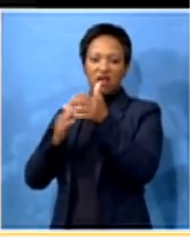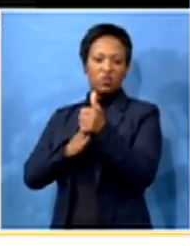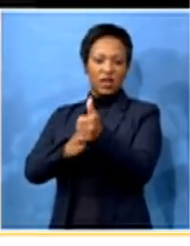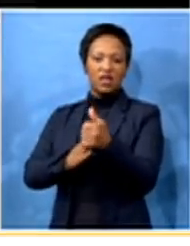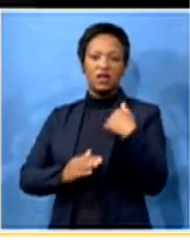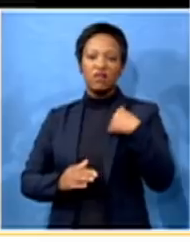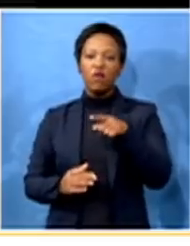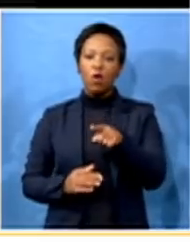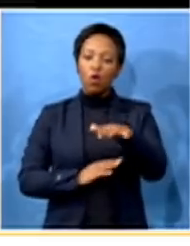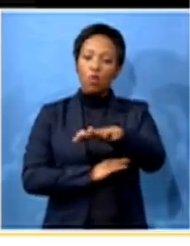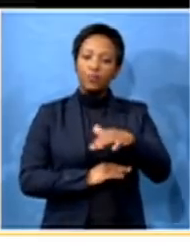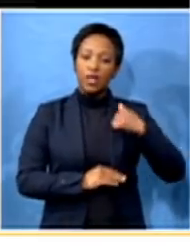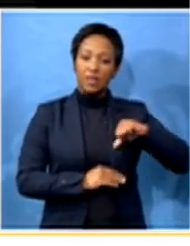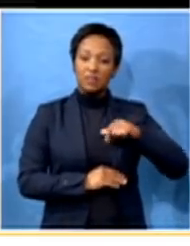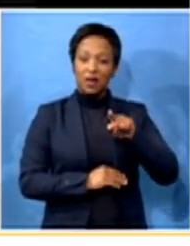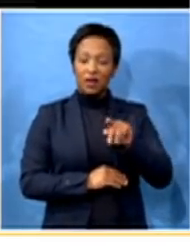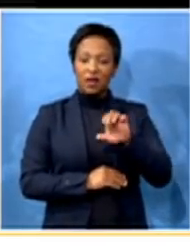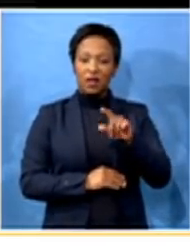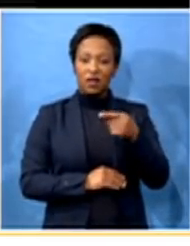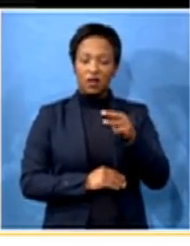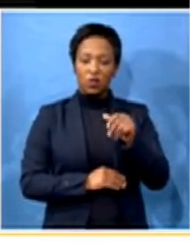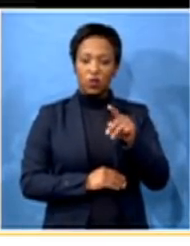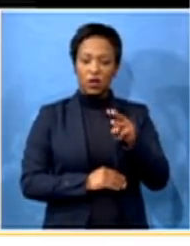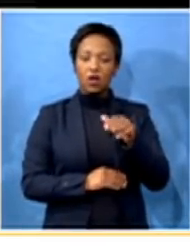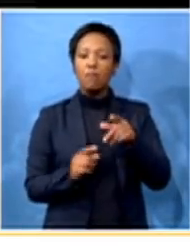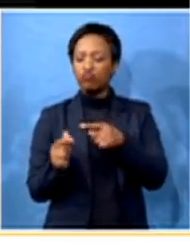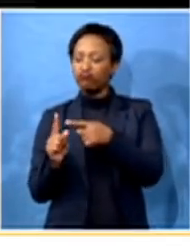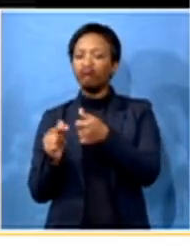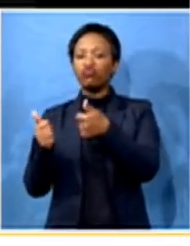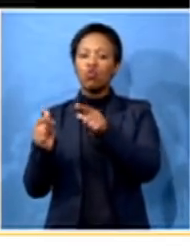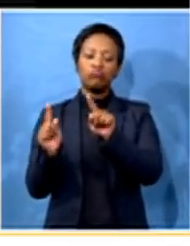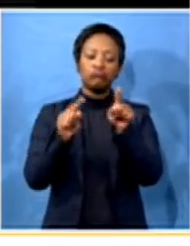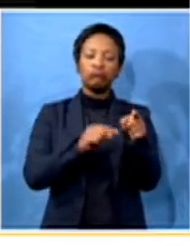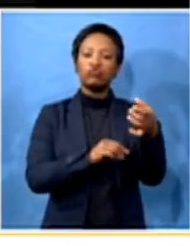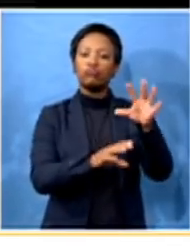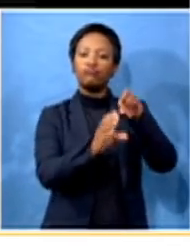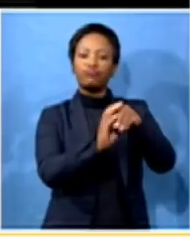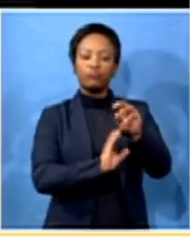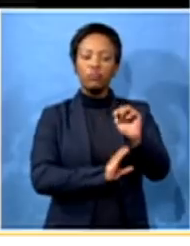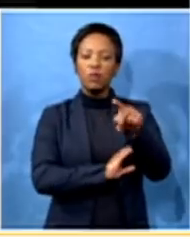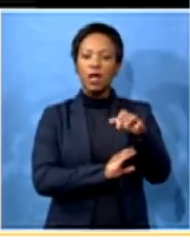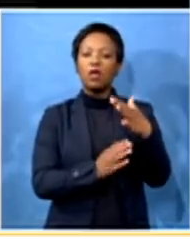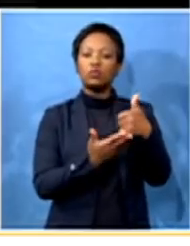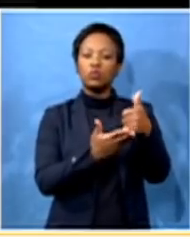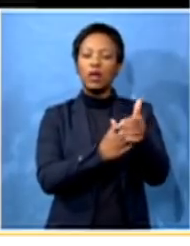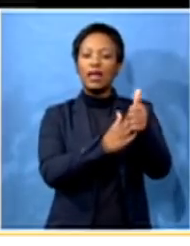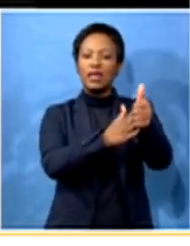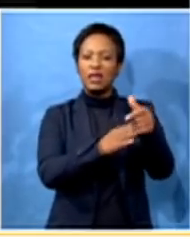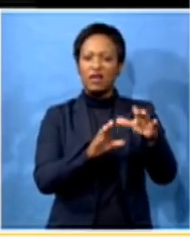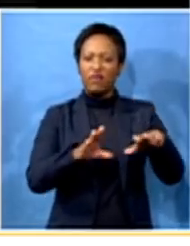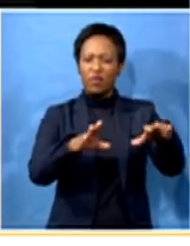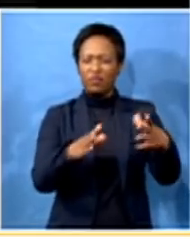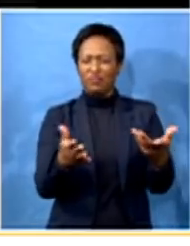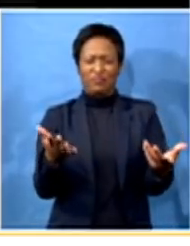she's good enough to actually help out at the legislative level and be a leader from that particular vantage point.